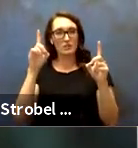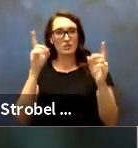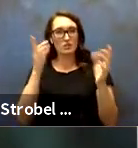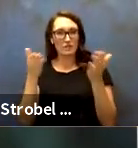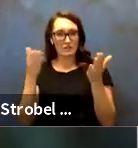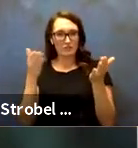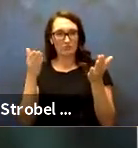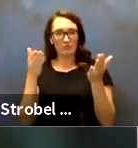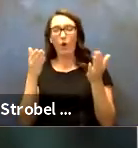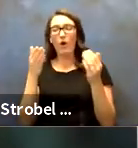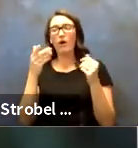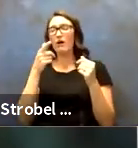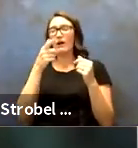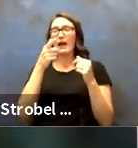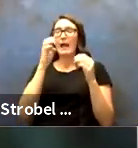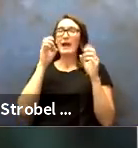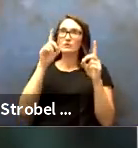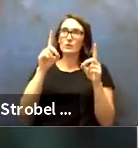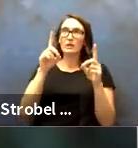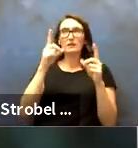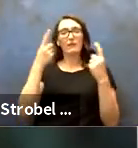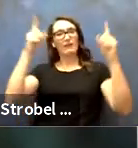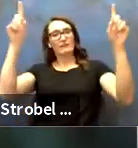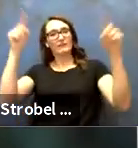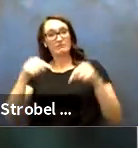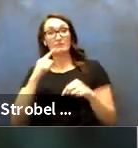Effectiveness, 5 years.